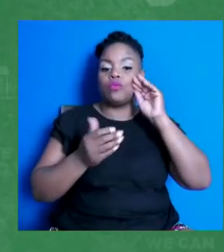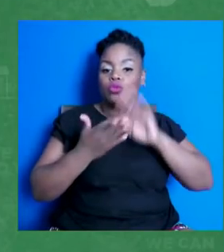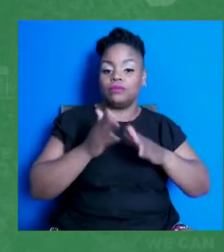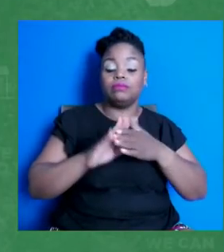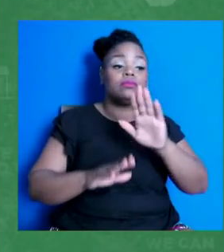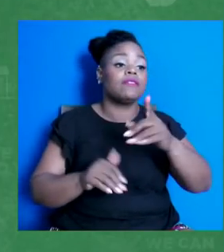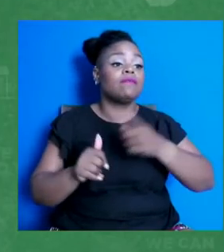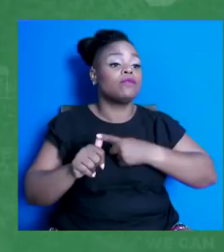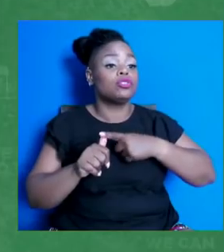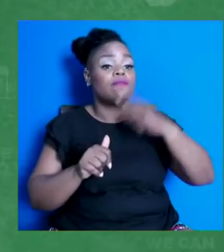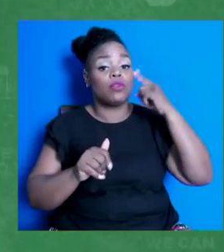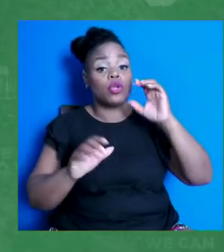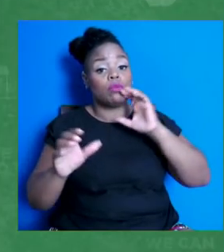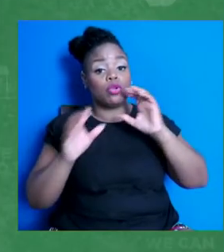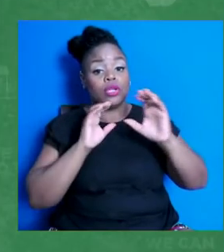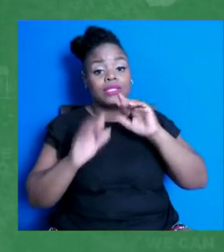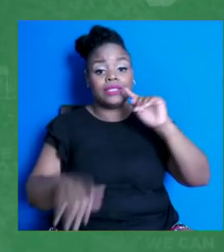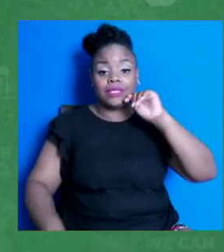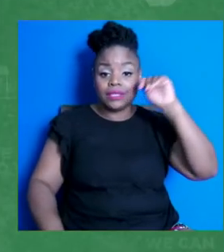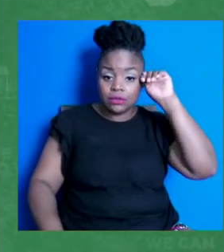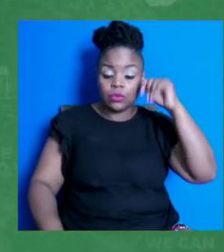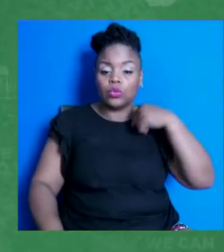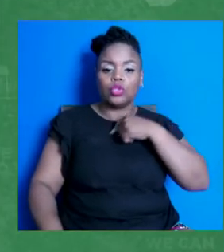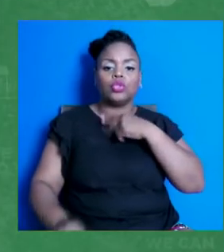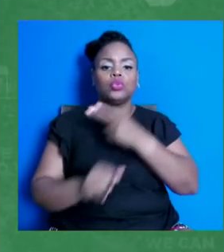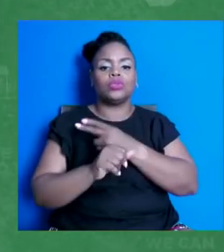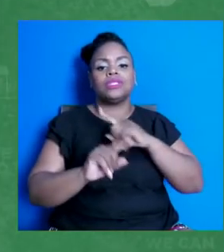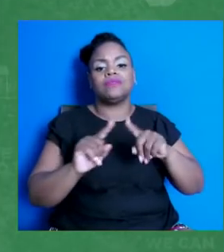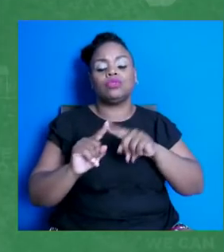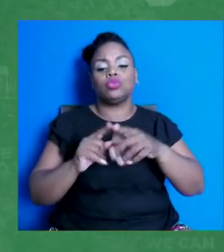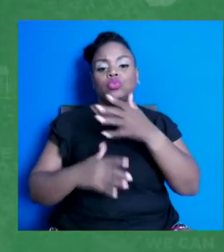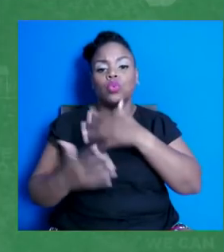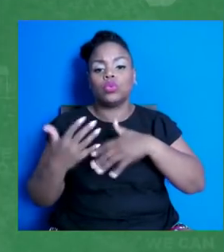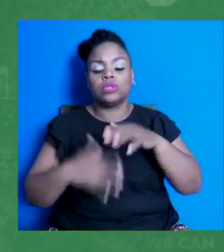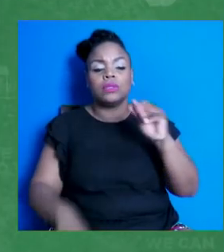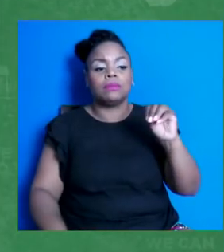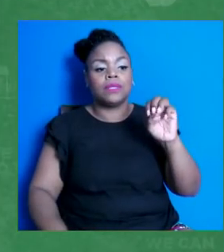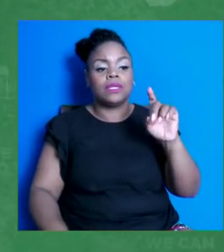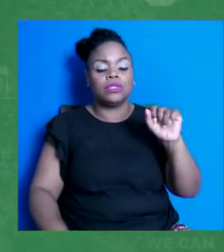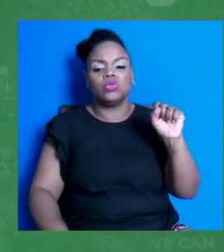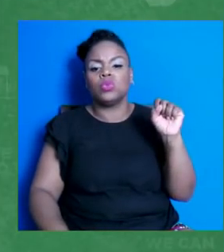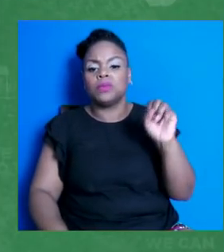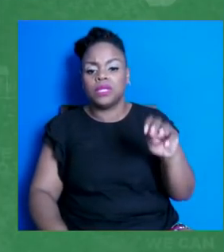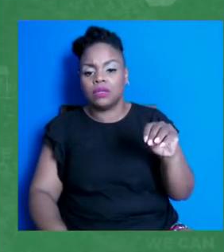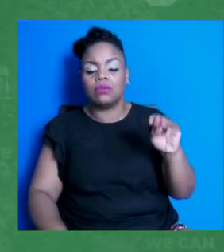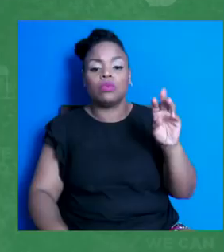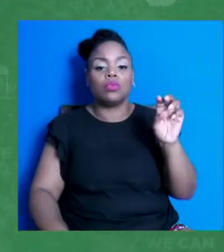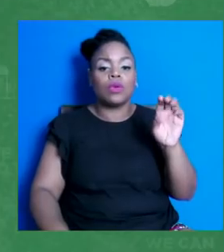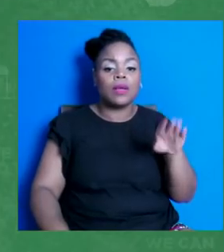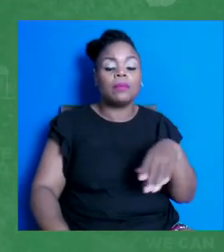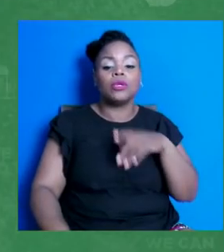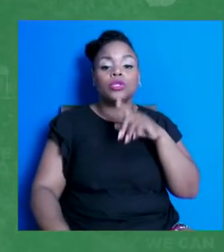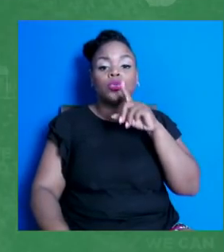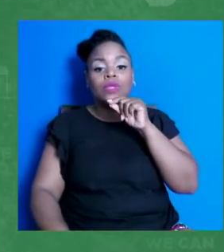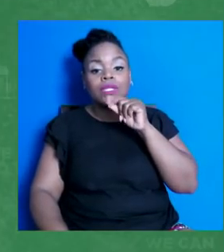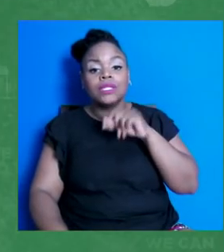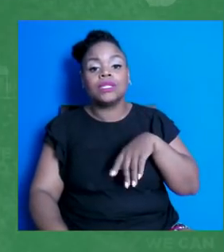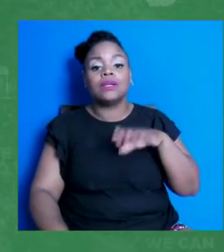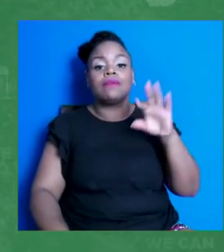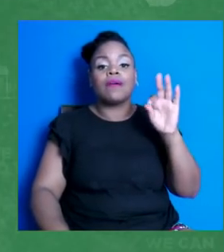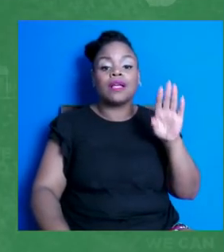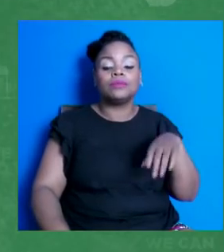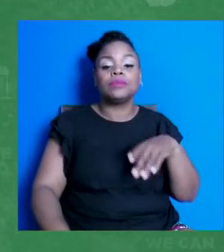have used various social media platforms such as Facebook, Twitter, TikTok, and our most prominent platform,